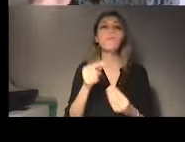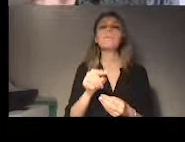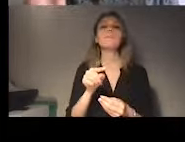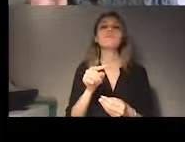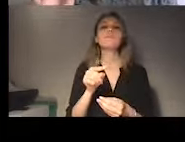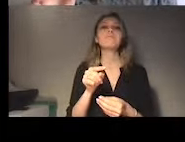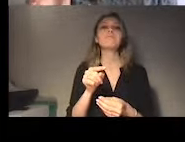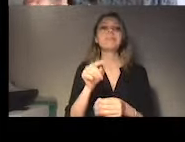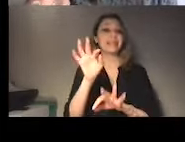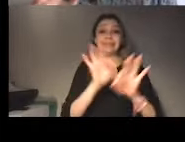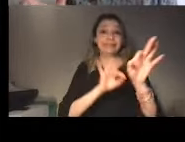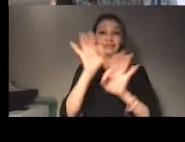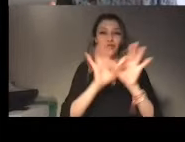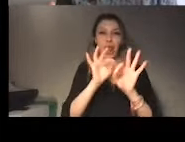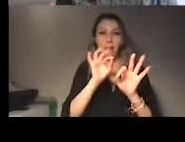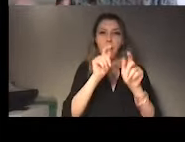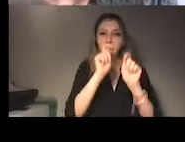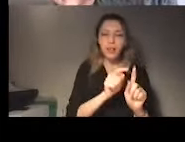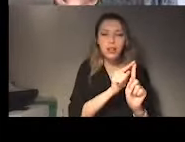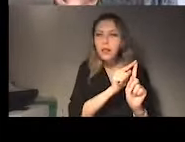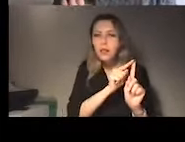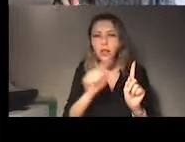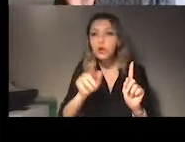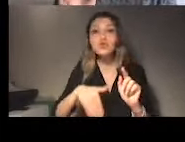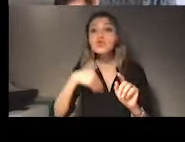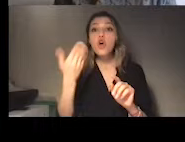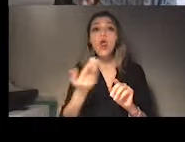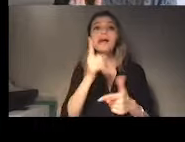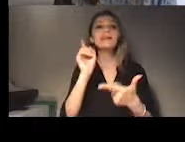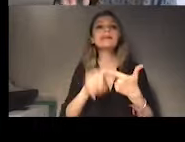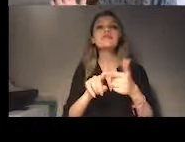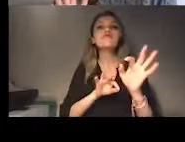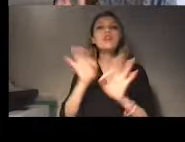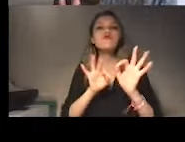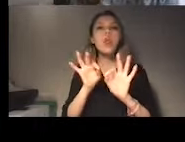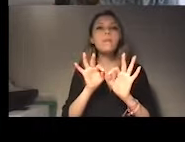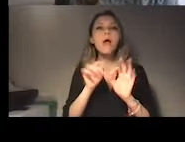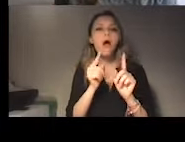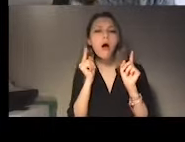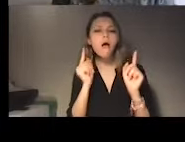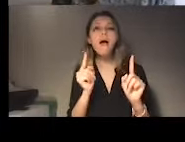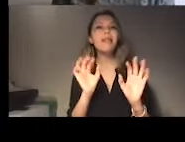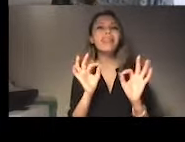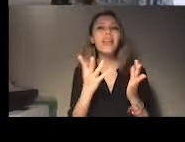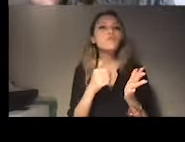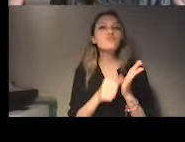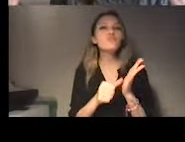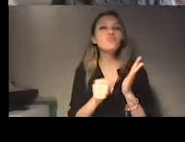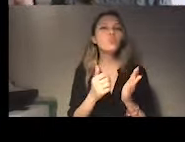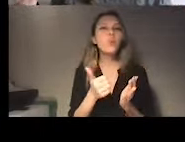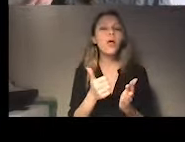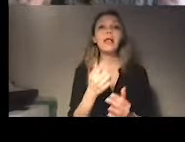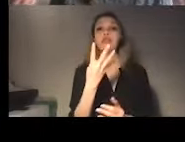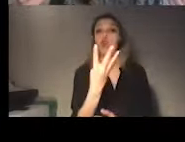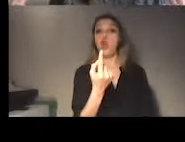other, it's approximately four years and a half. So, we are currently halfway through these